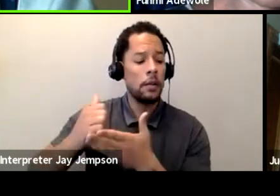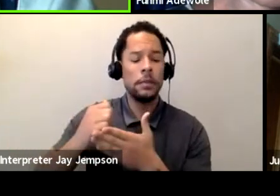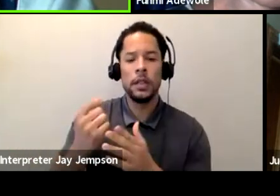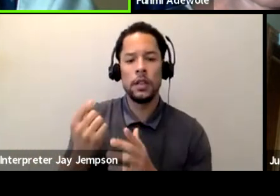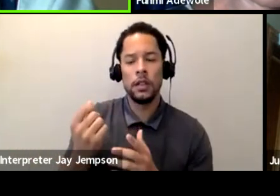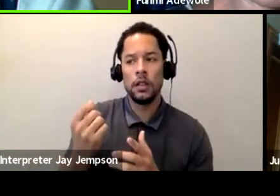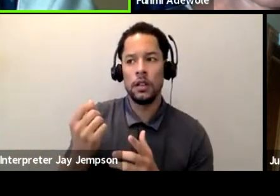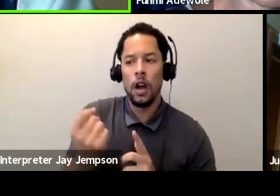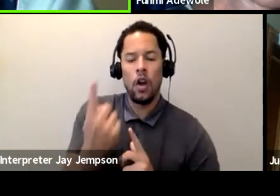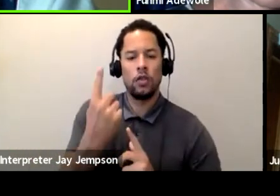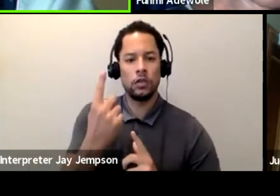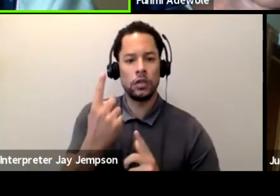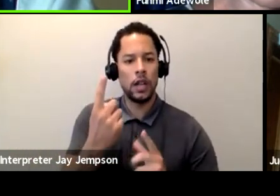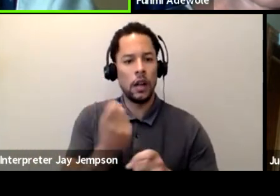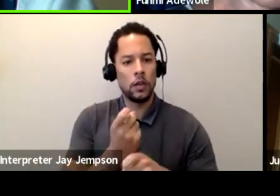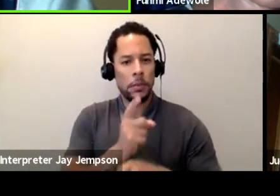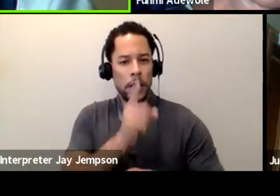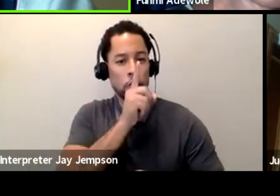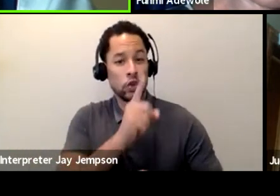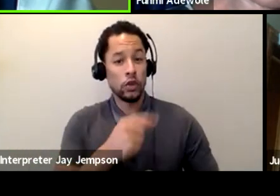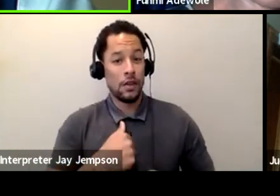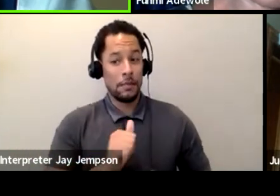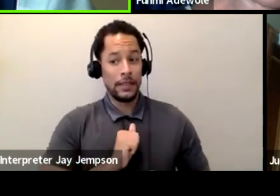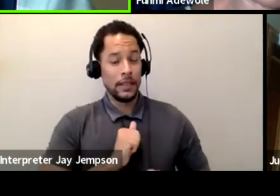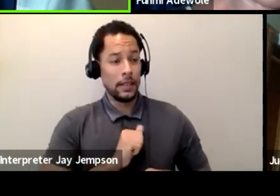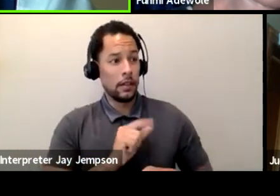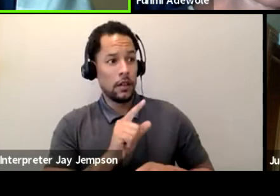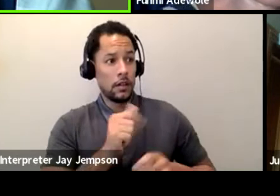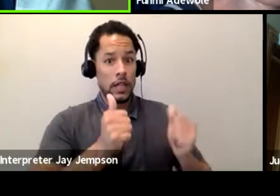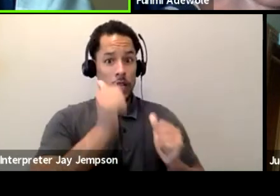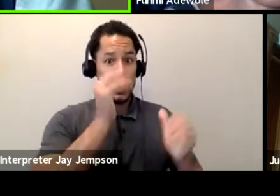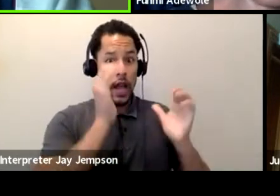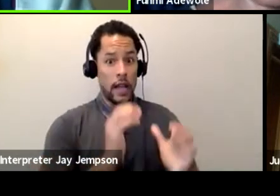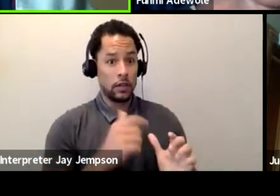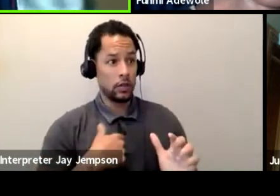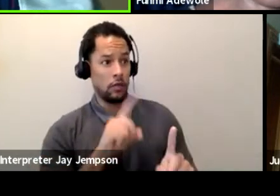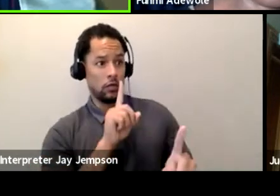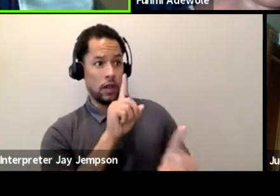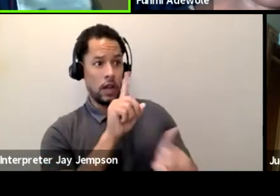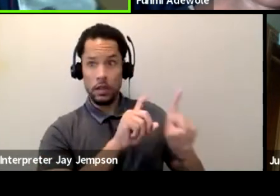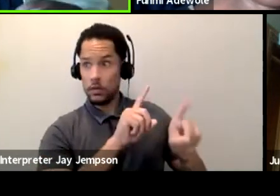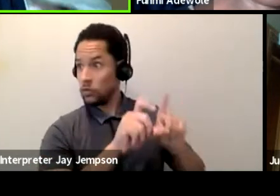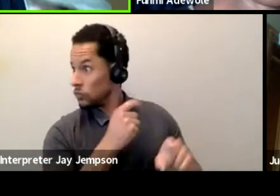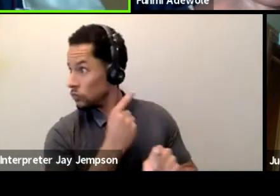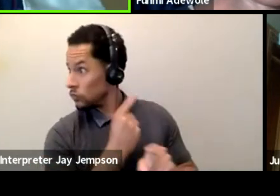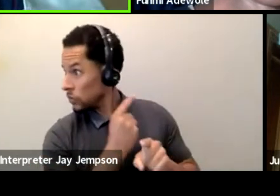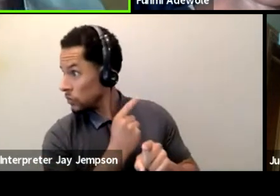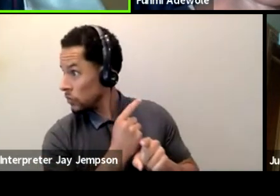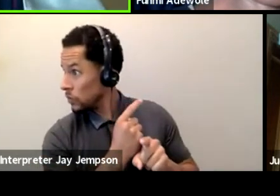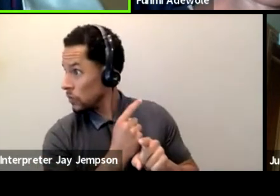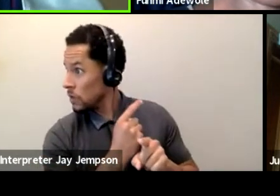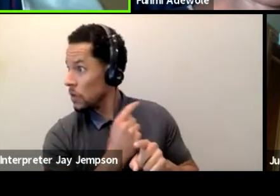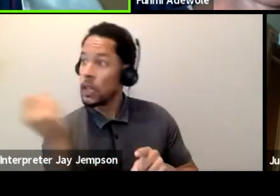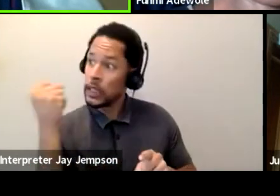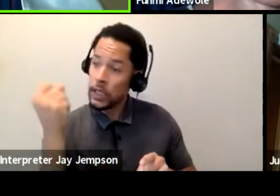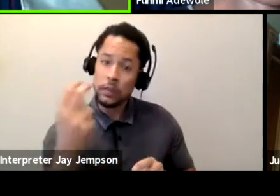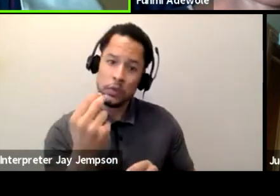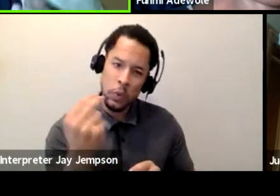but the actors the right questions throughout the play. And sometimes dramaturgs